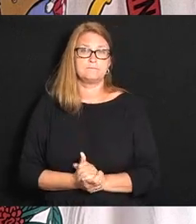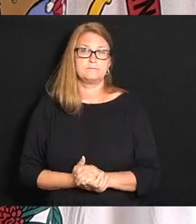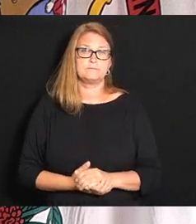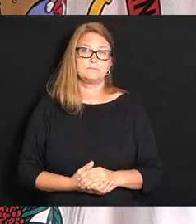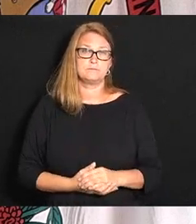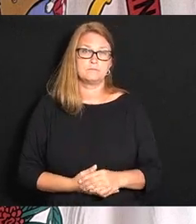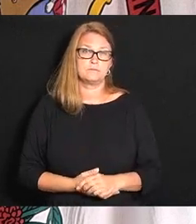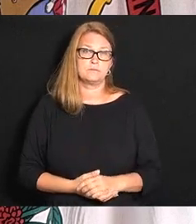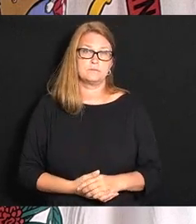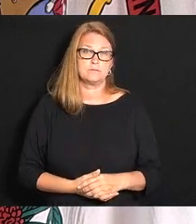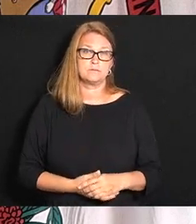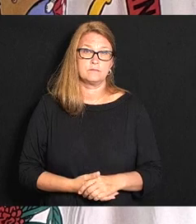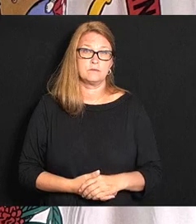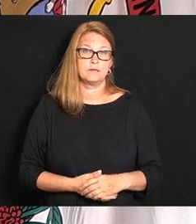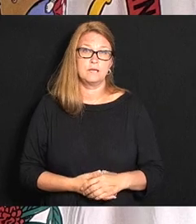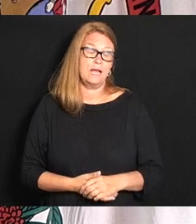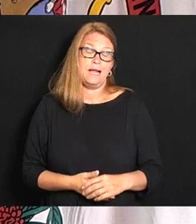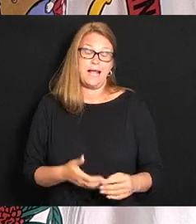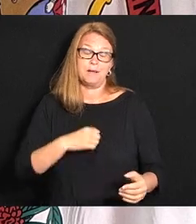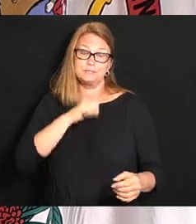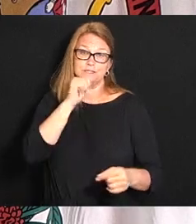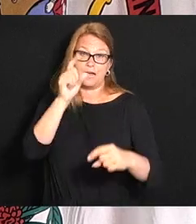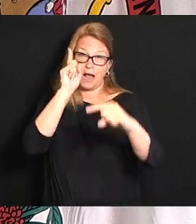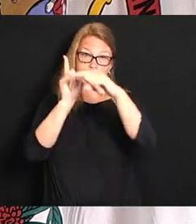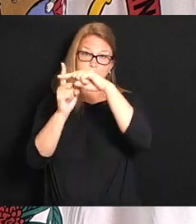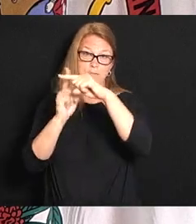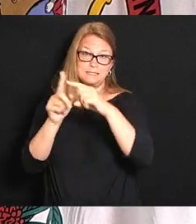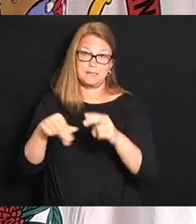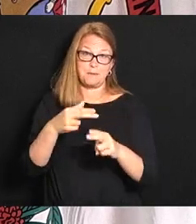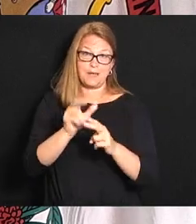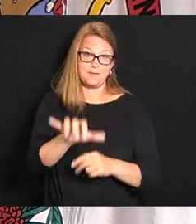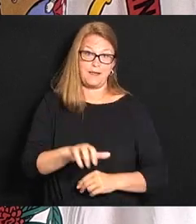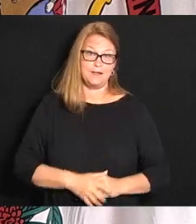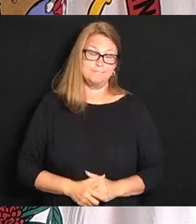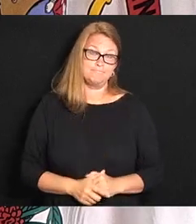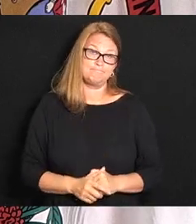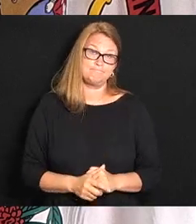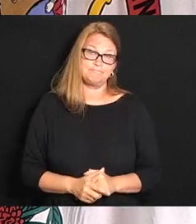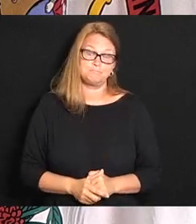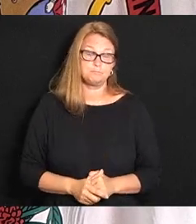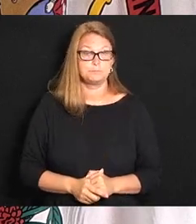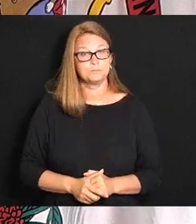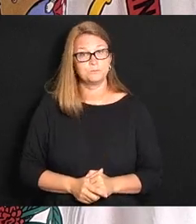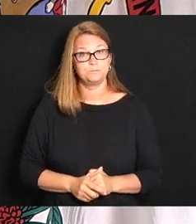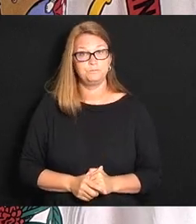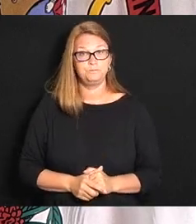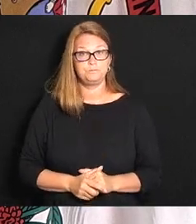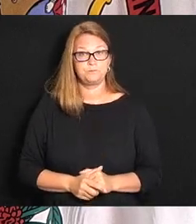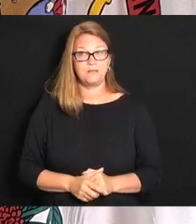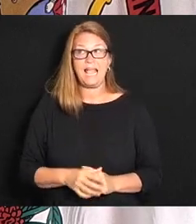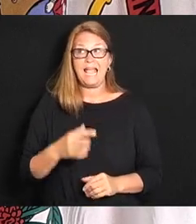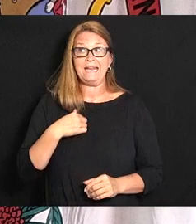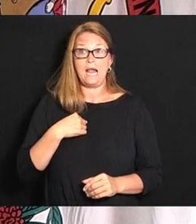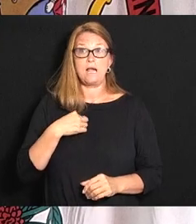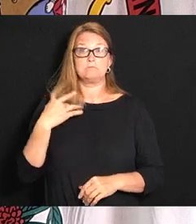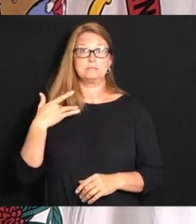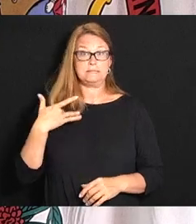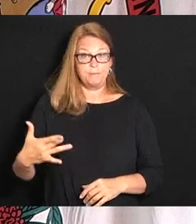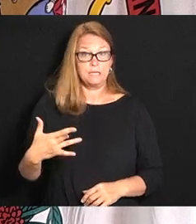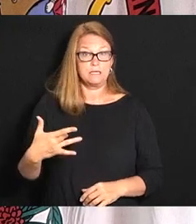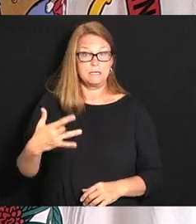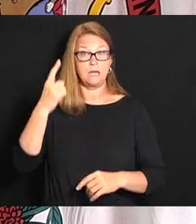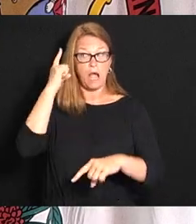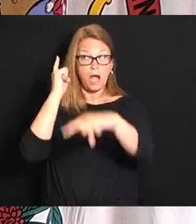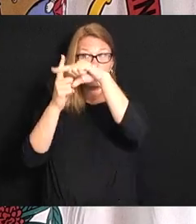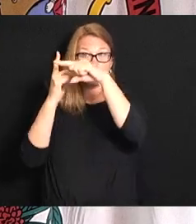I'm not optimistic that's all there is to it and I am absolutely the most optimistic person around